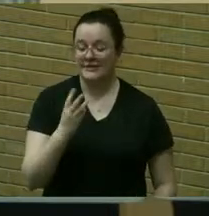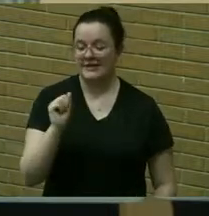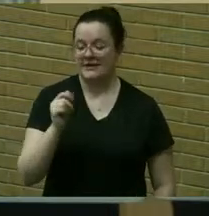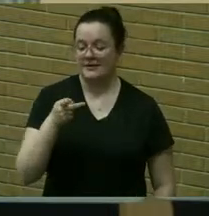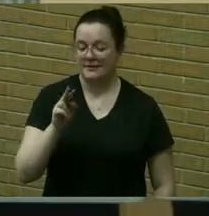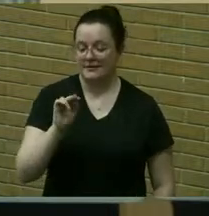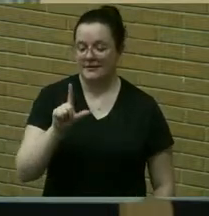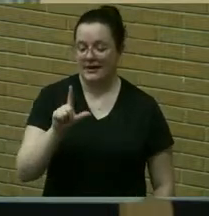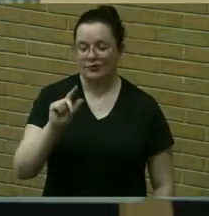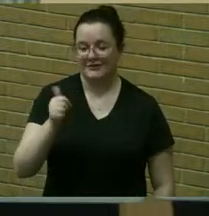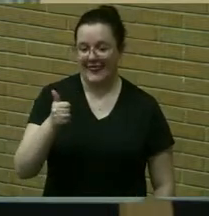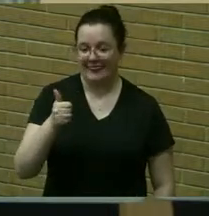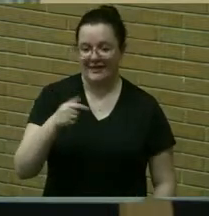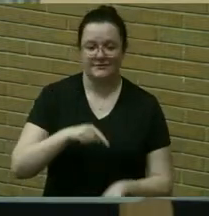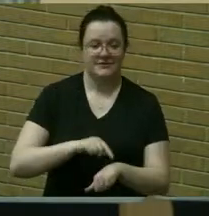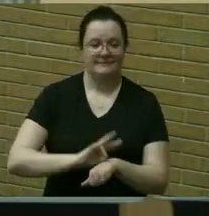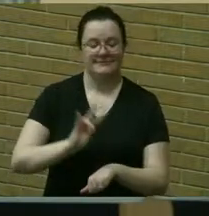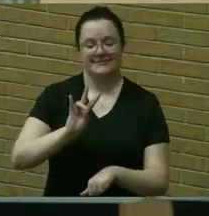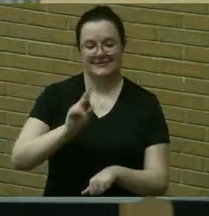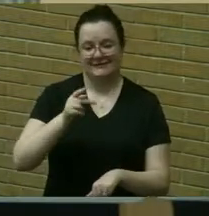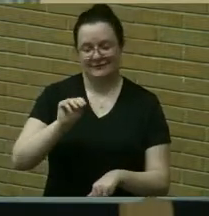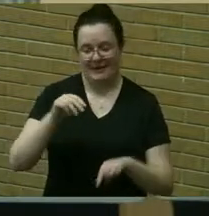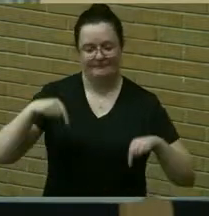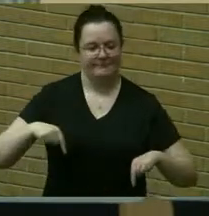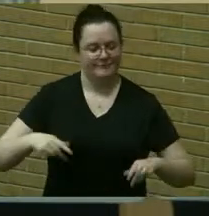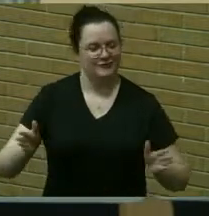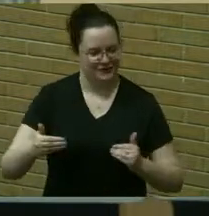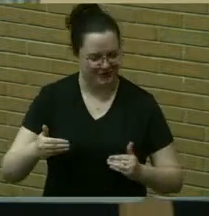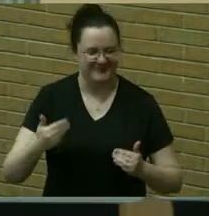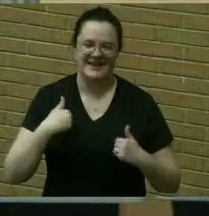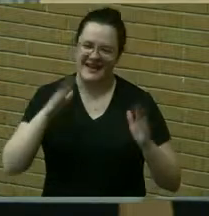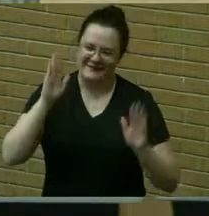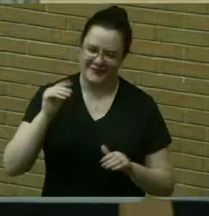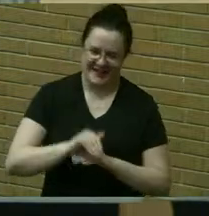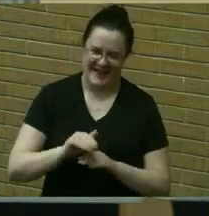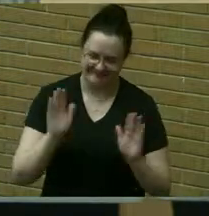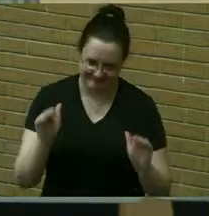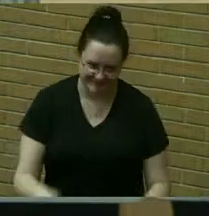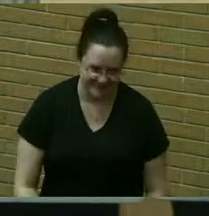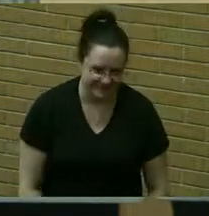10th at 7 p.m right here in this room have a great evening everyone